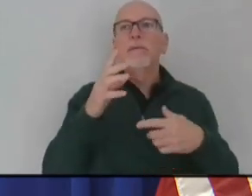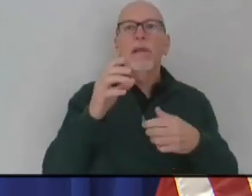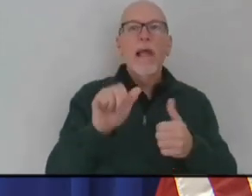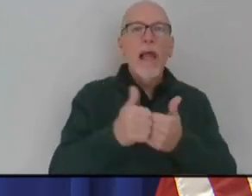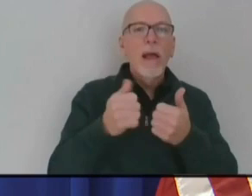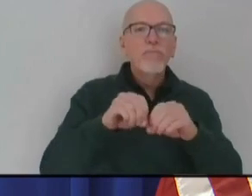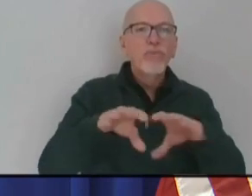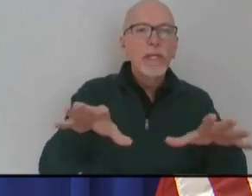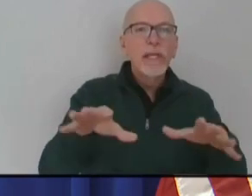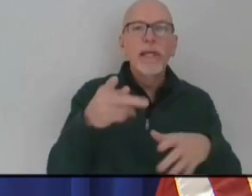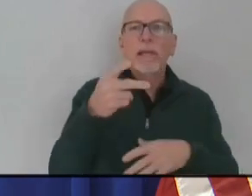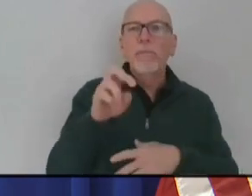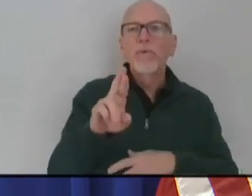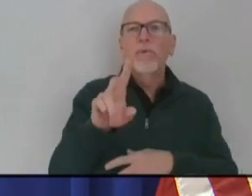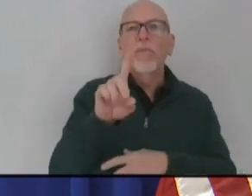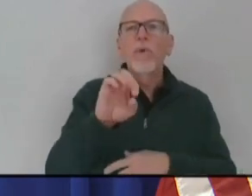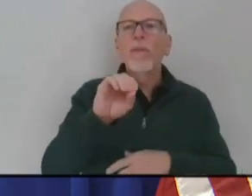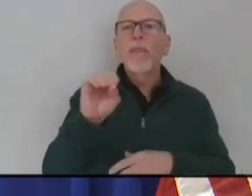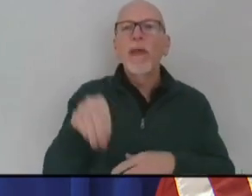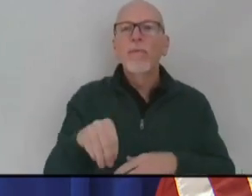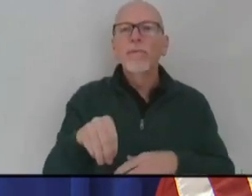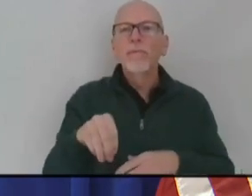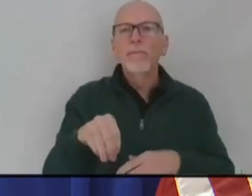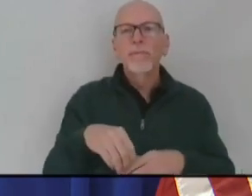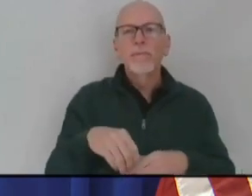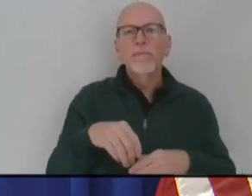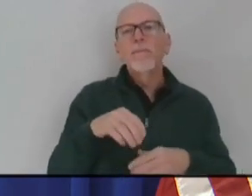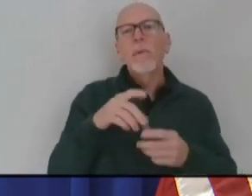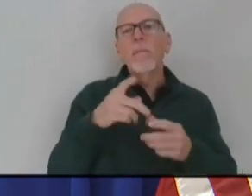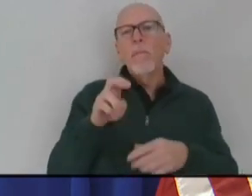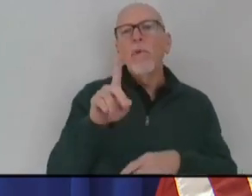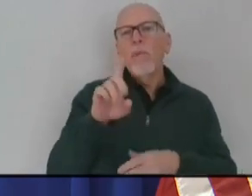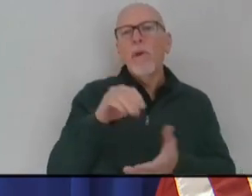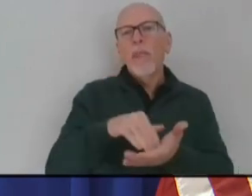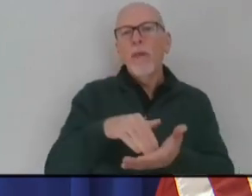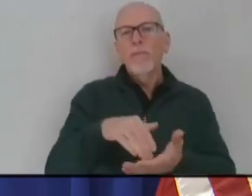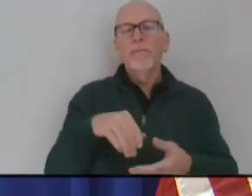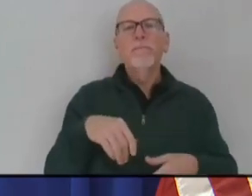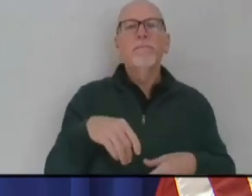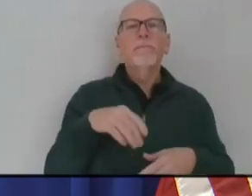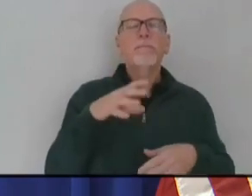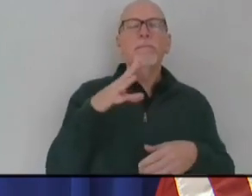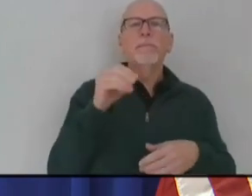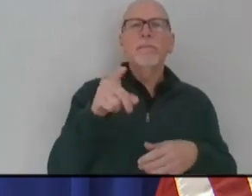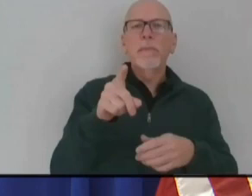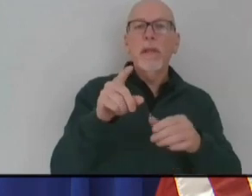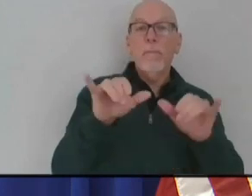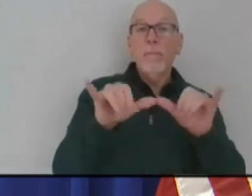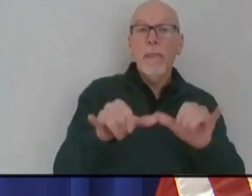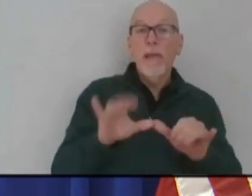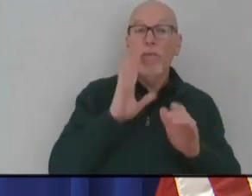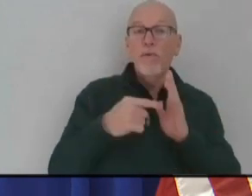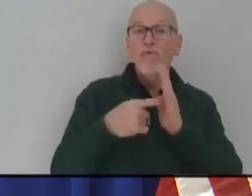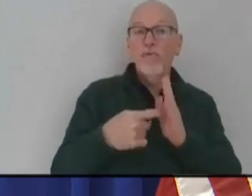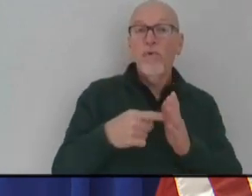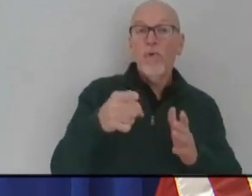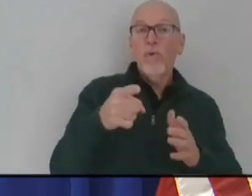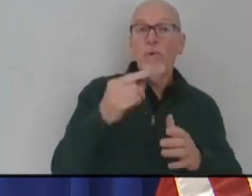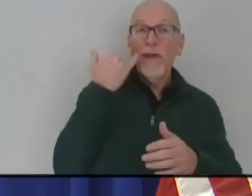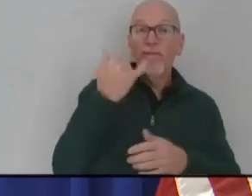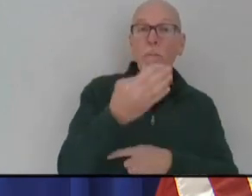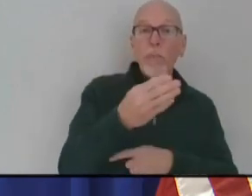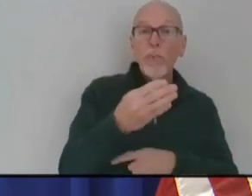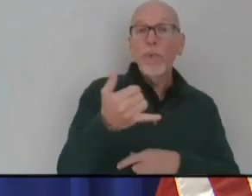,000 residents, and the metrics show, obviously, a county, whether it's in blue, yellow,